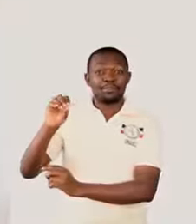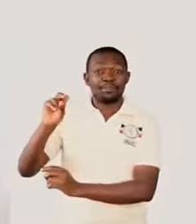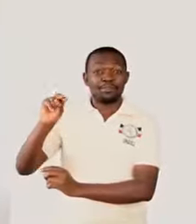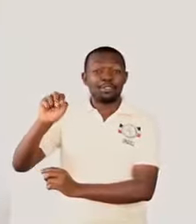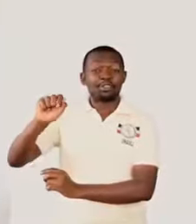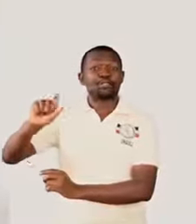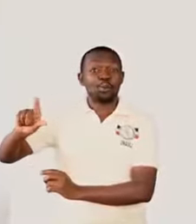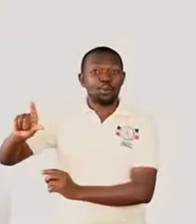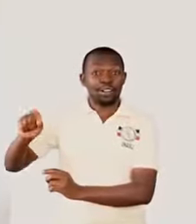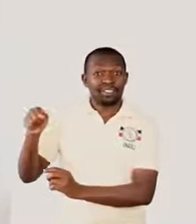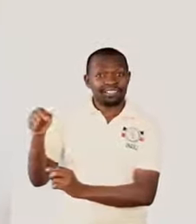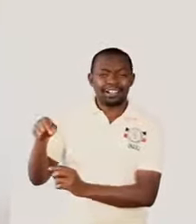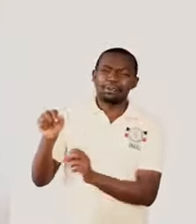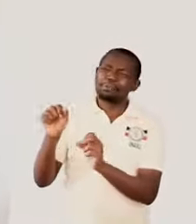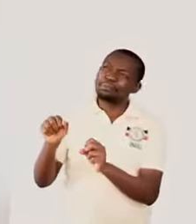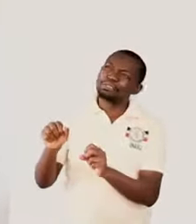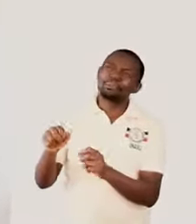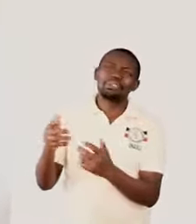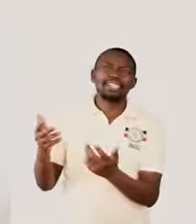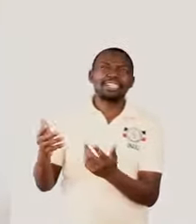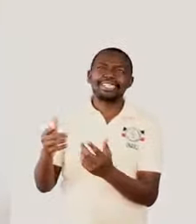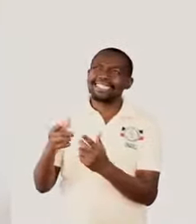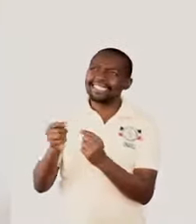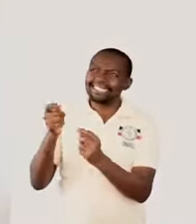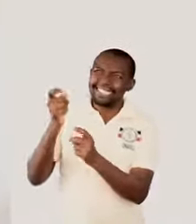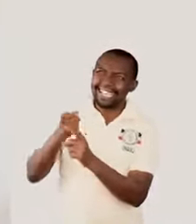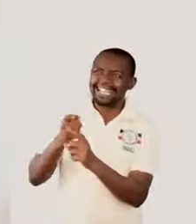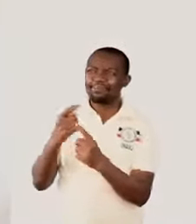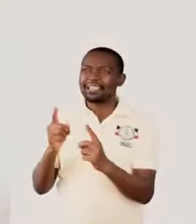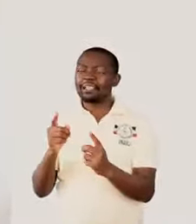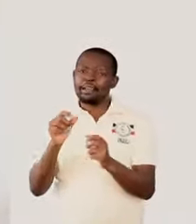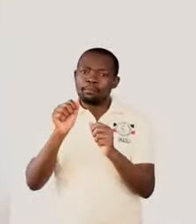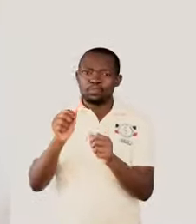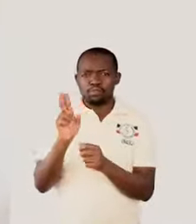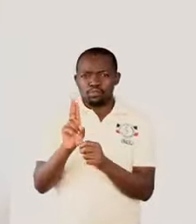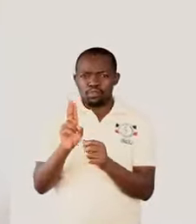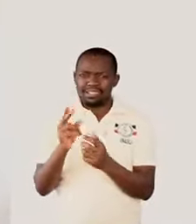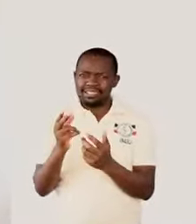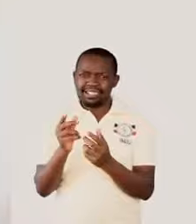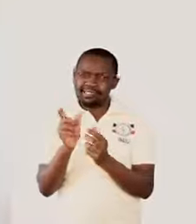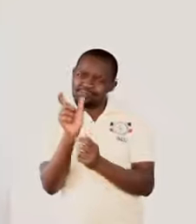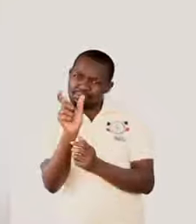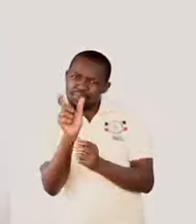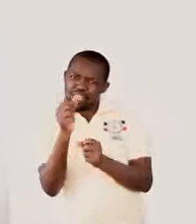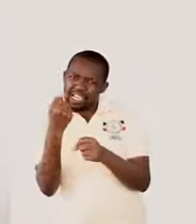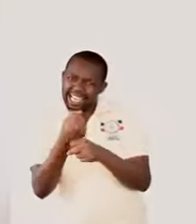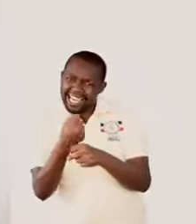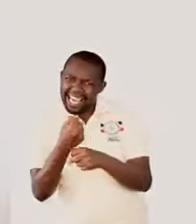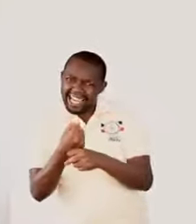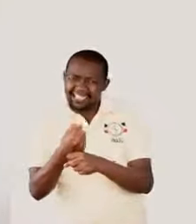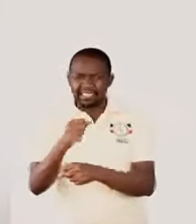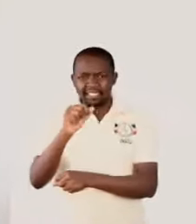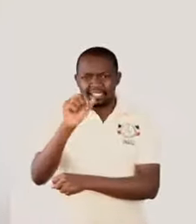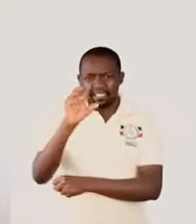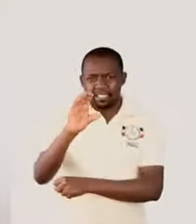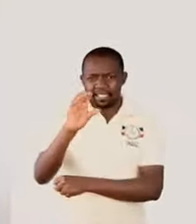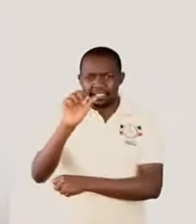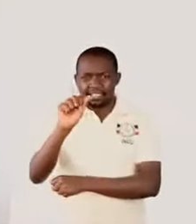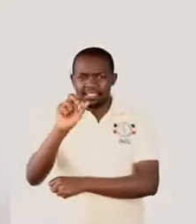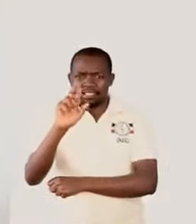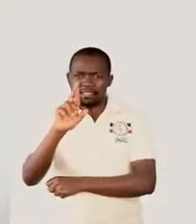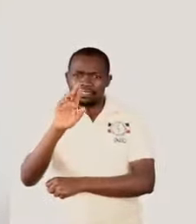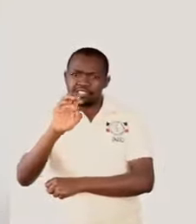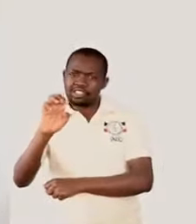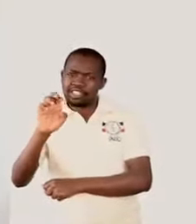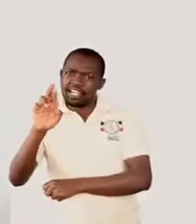Professionals, that could be a difficult word, but let us use a simple one, careers. What we want to do, what we want to